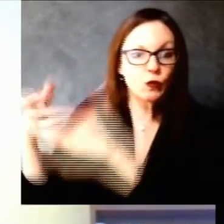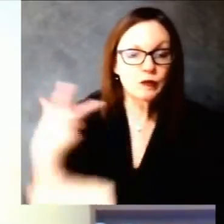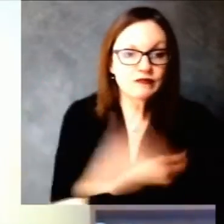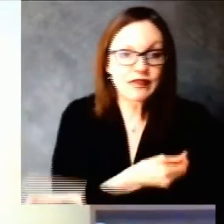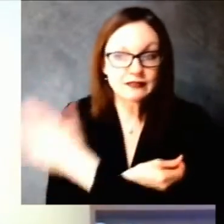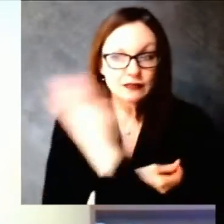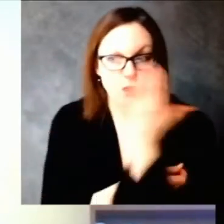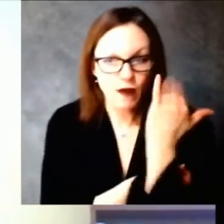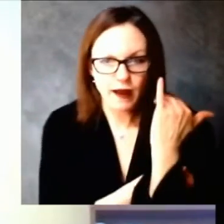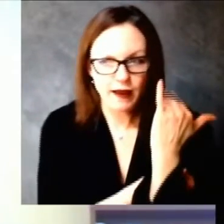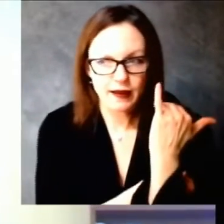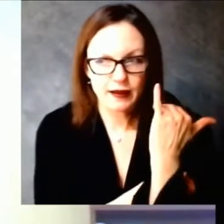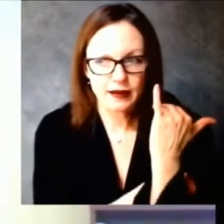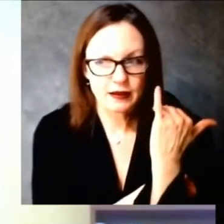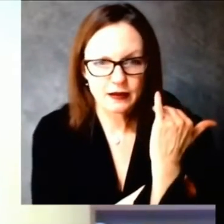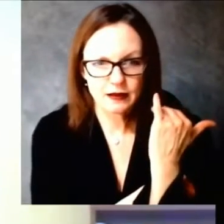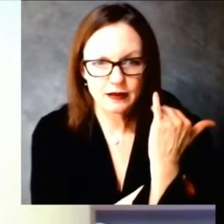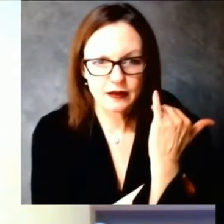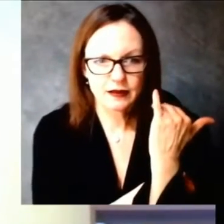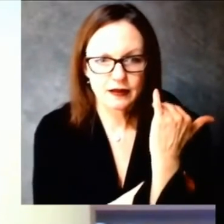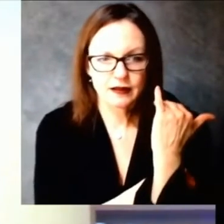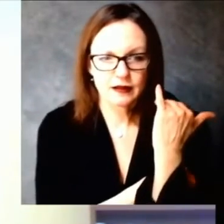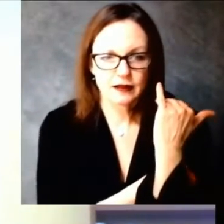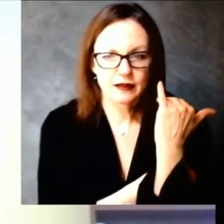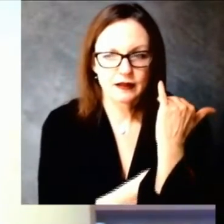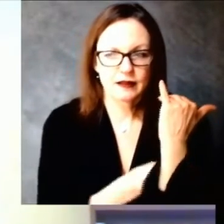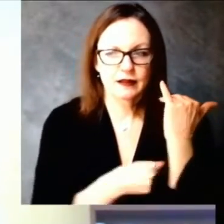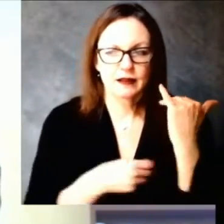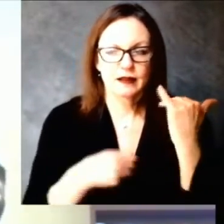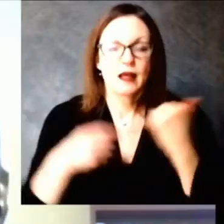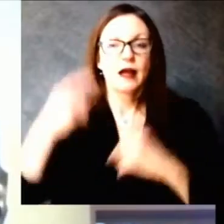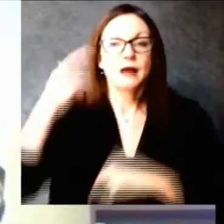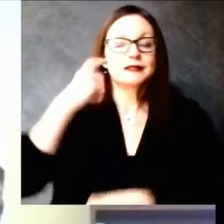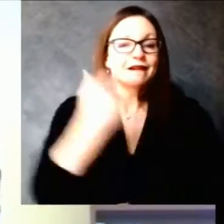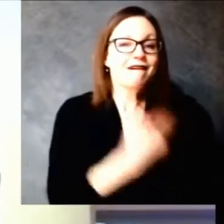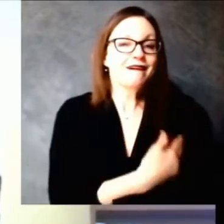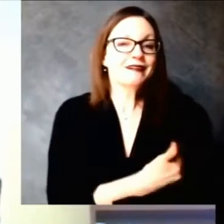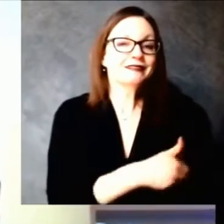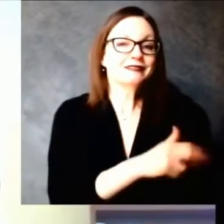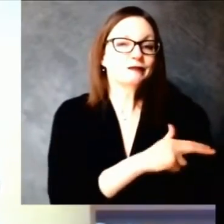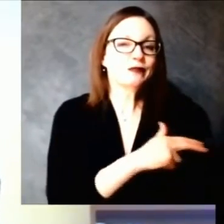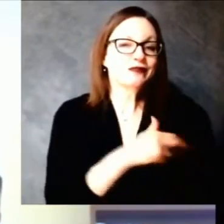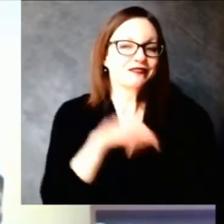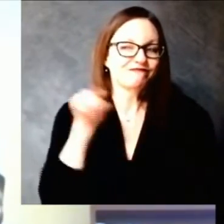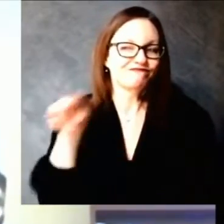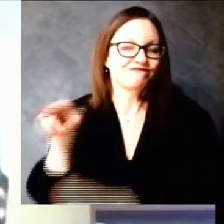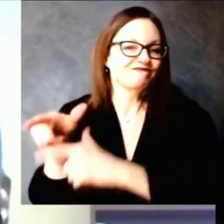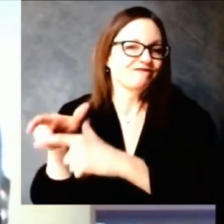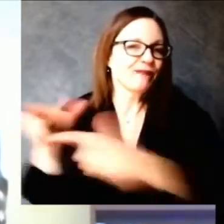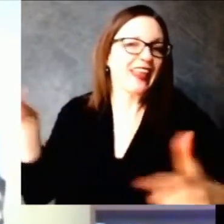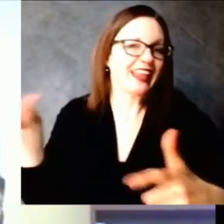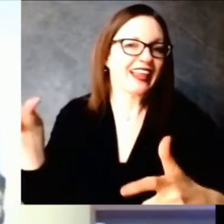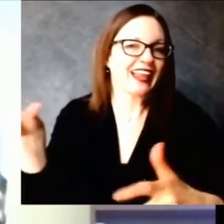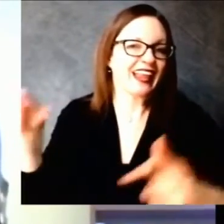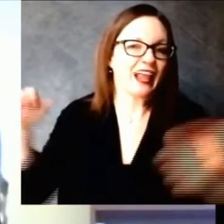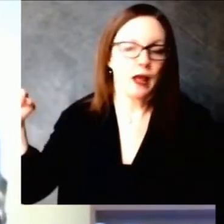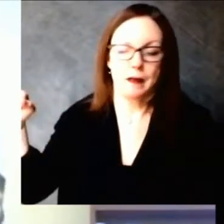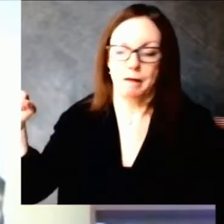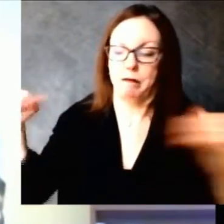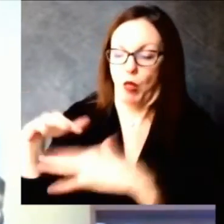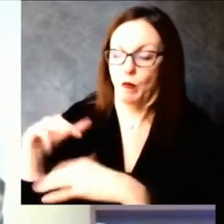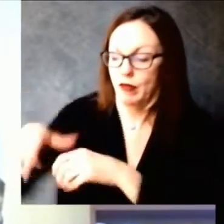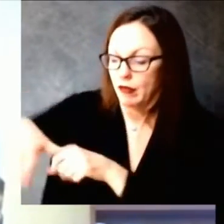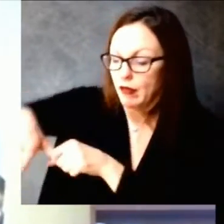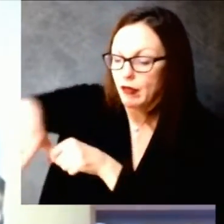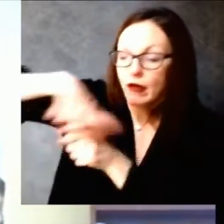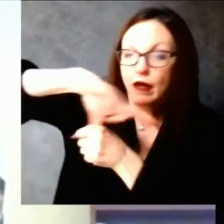pharmacies and so a big part of some of the shifts i think you see right now are largely related to where